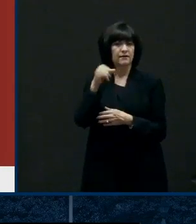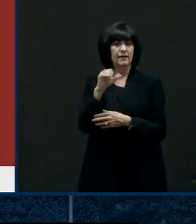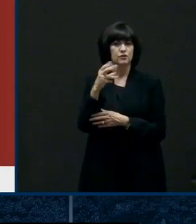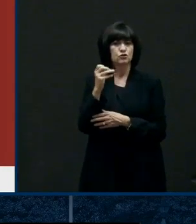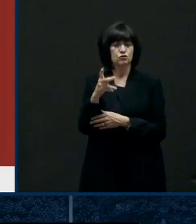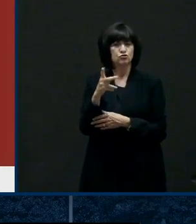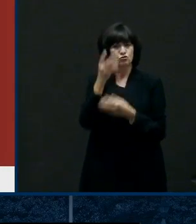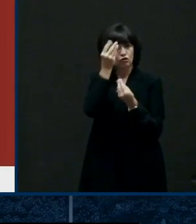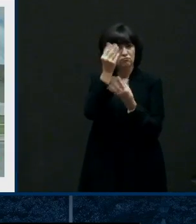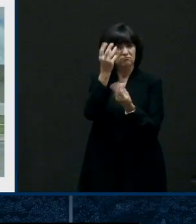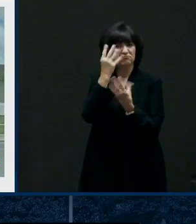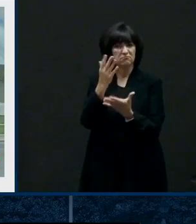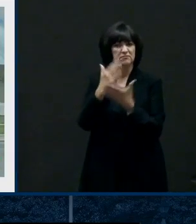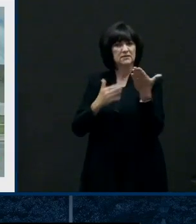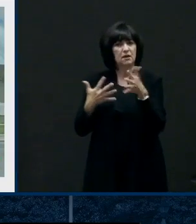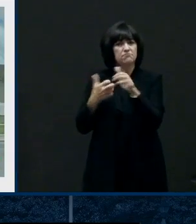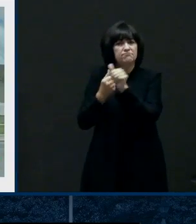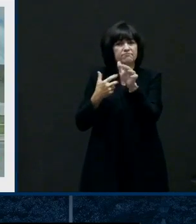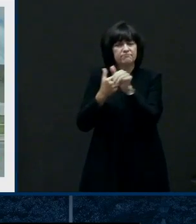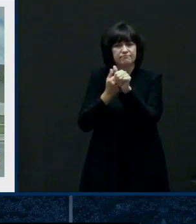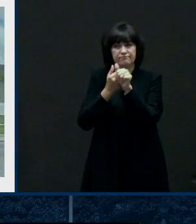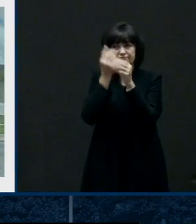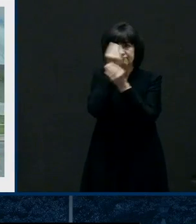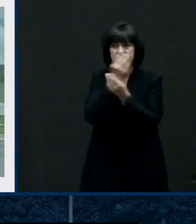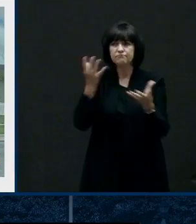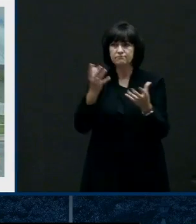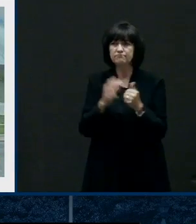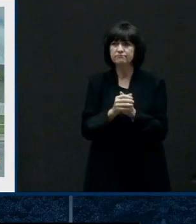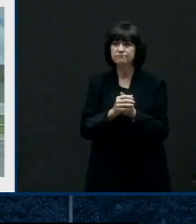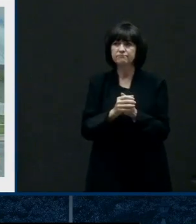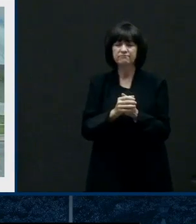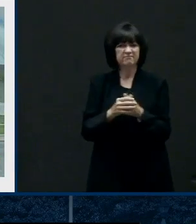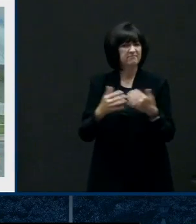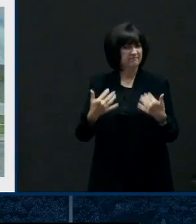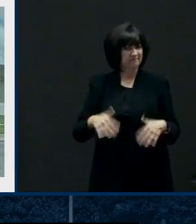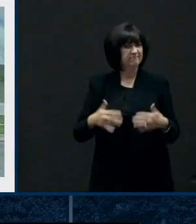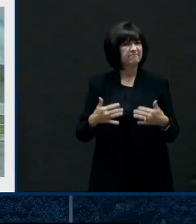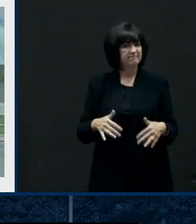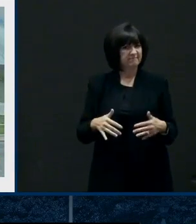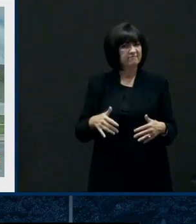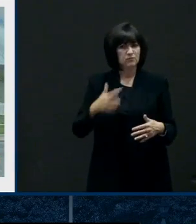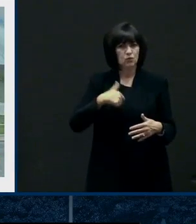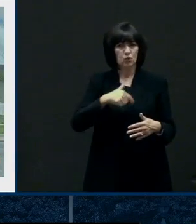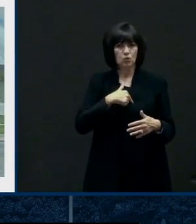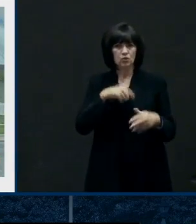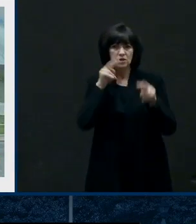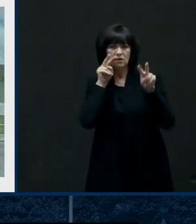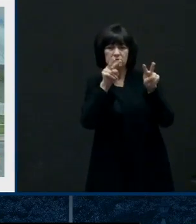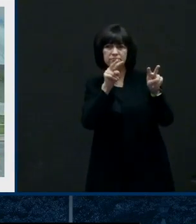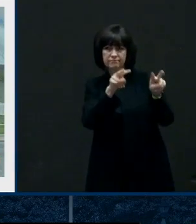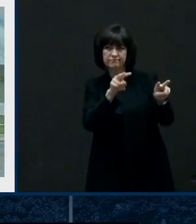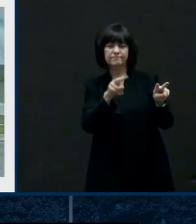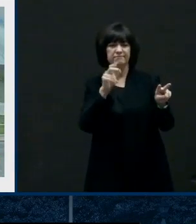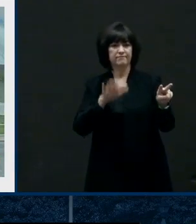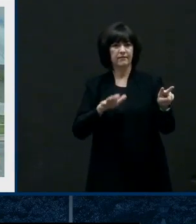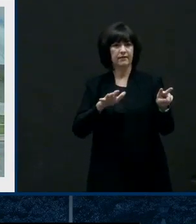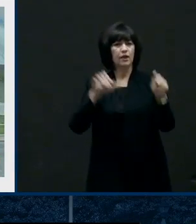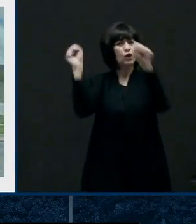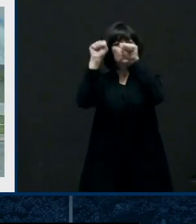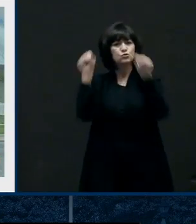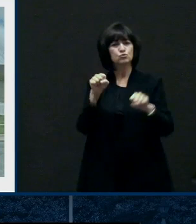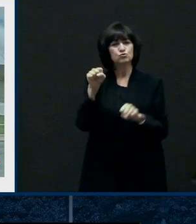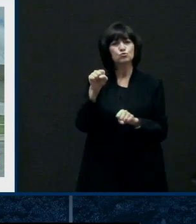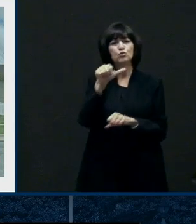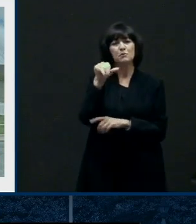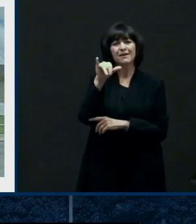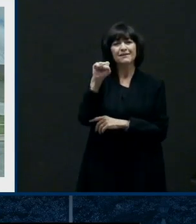So thank you, sir. Definitely a very eventful week weather wise. We had the Tropical Storm East Isaias that came in in the week and then on